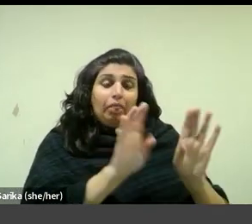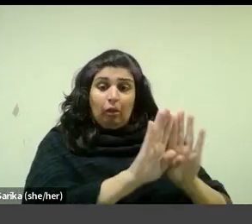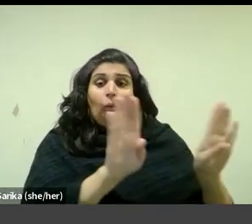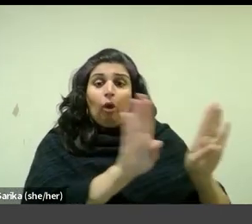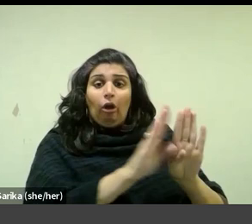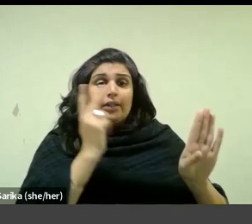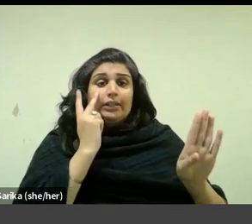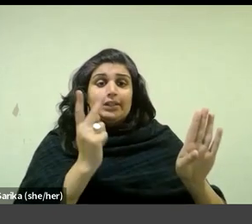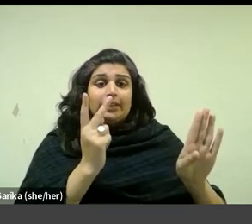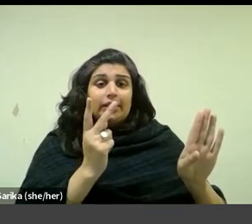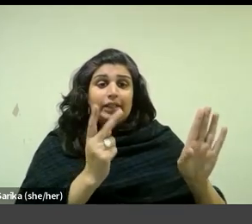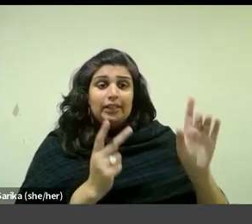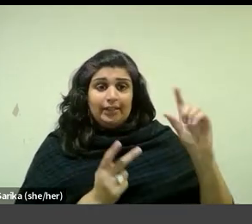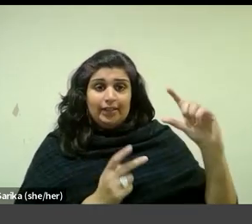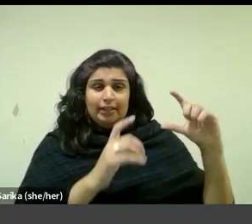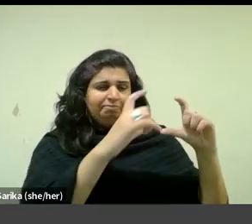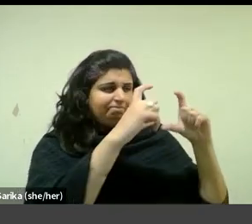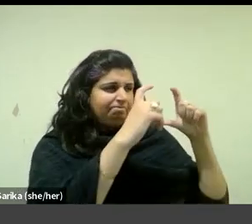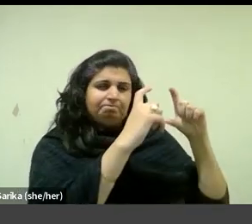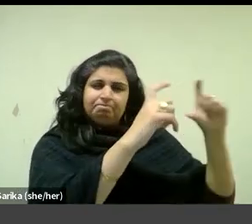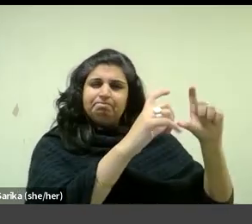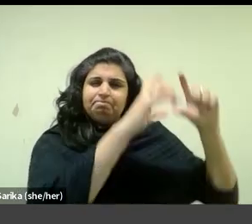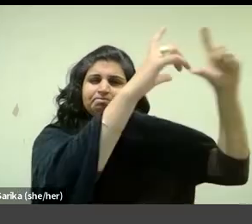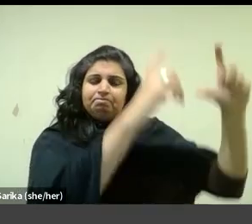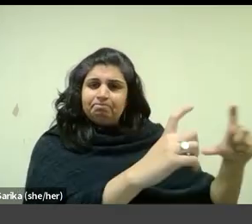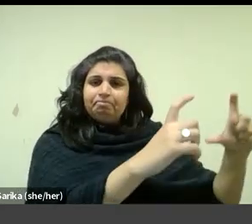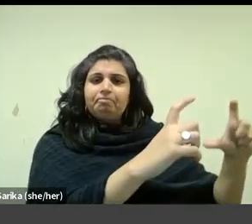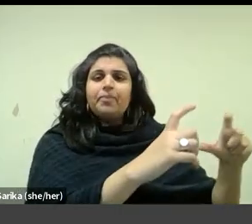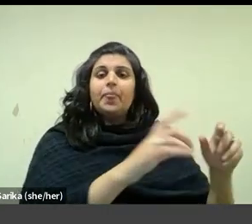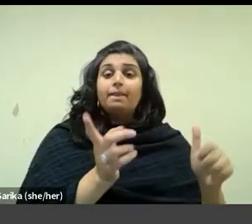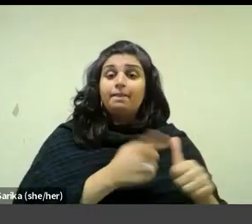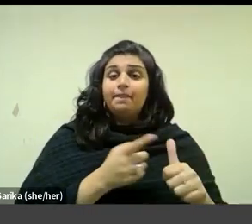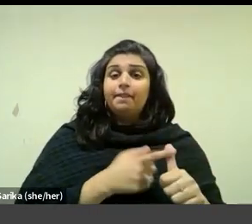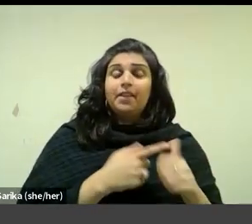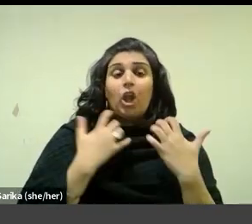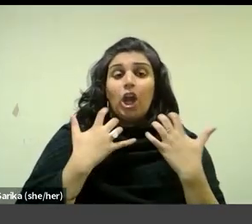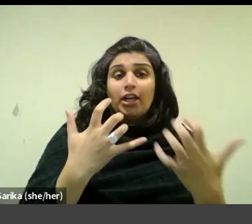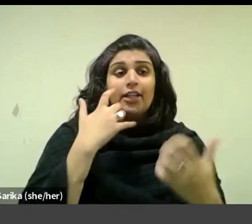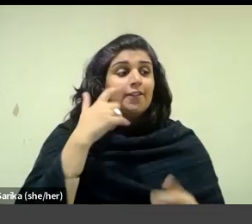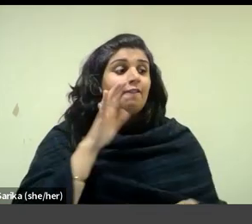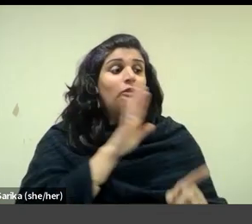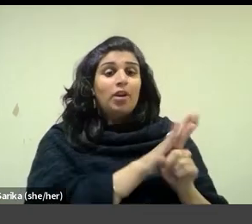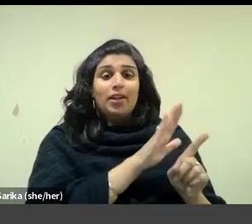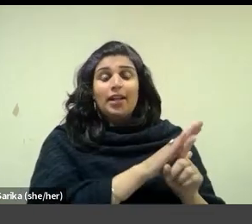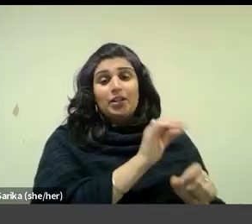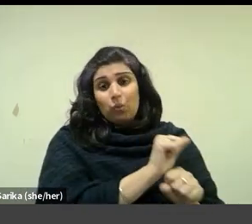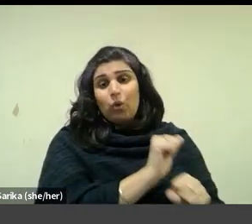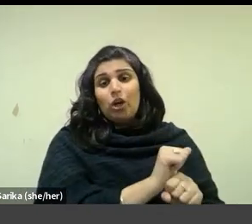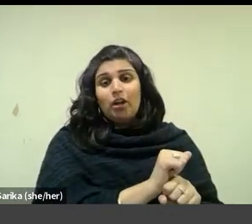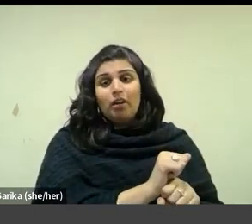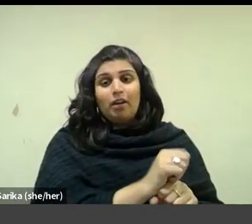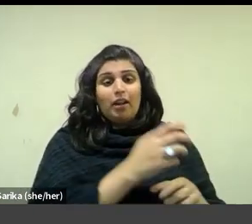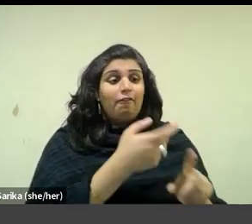in After the Meal. Inevitably, they were the first audience for the works made in the studio bedroom